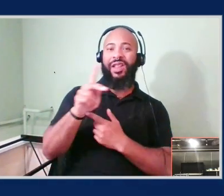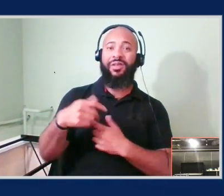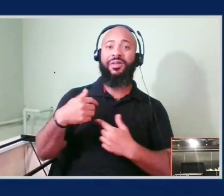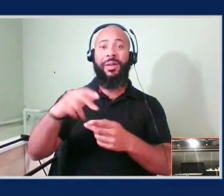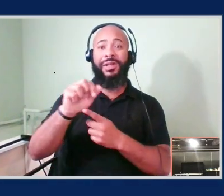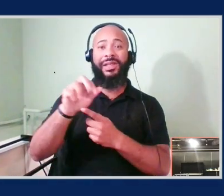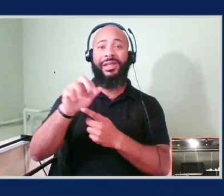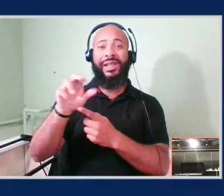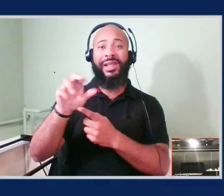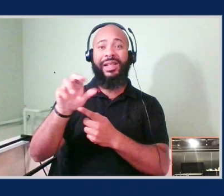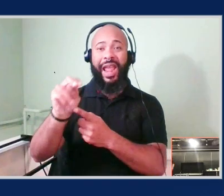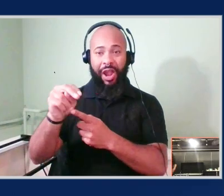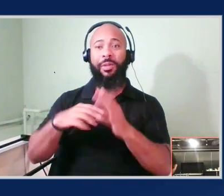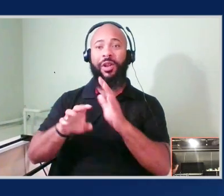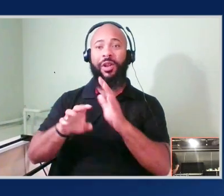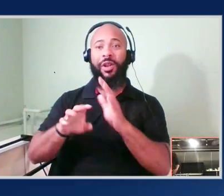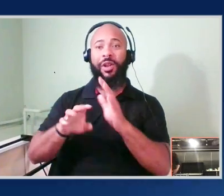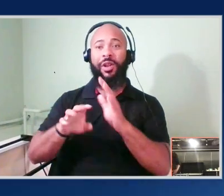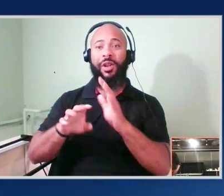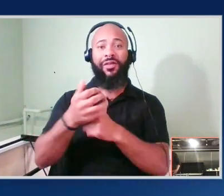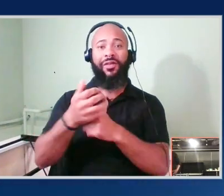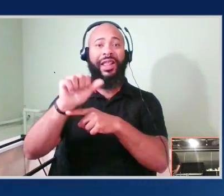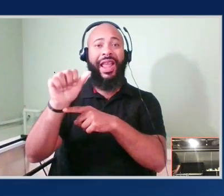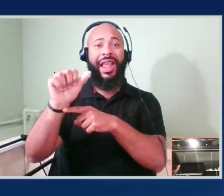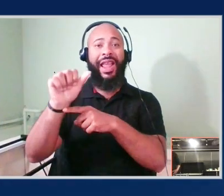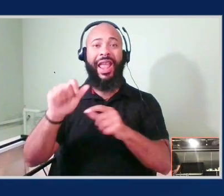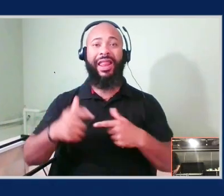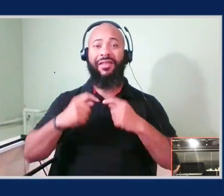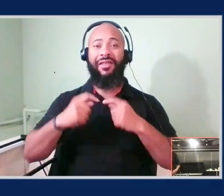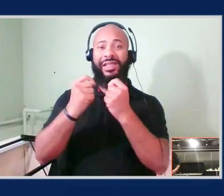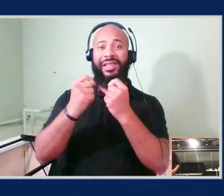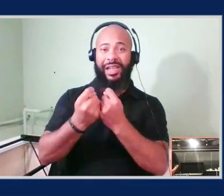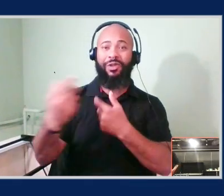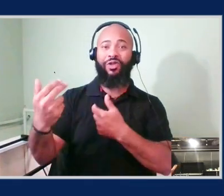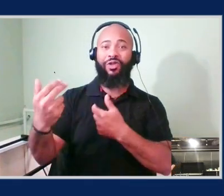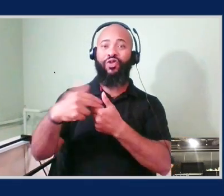Training Live team. Joined with my good security conscious friend, Kyle.